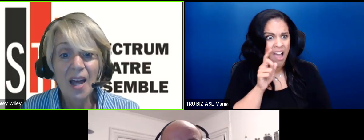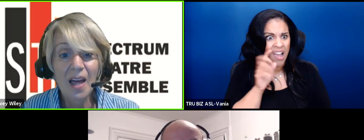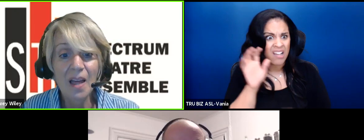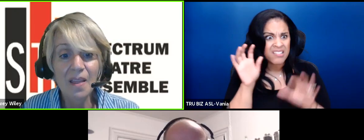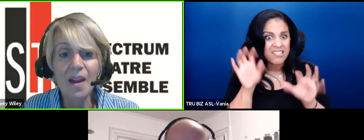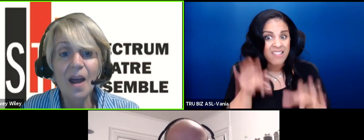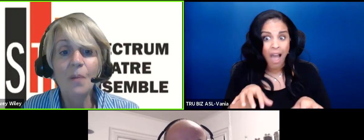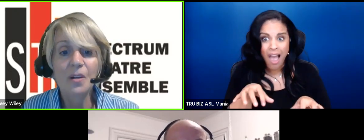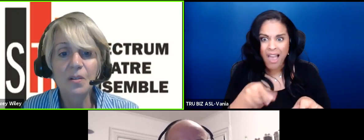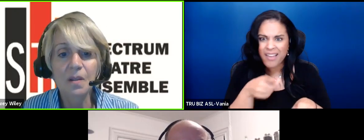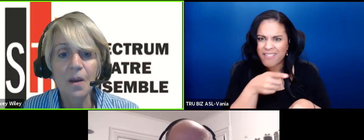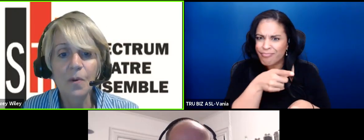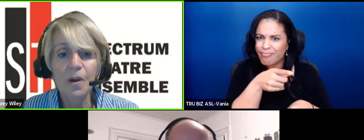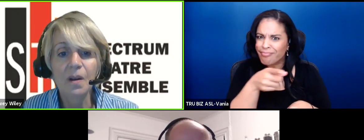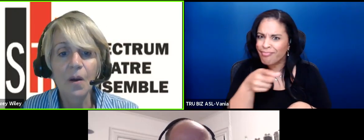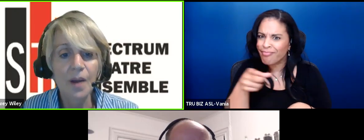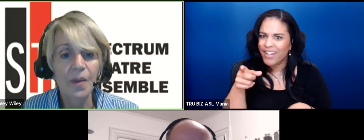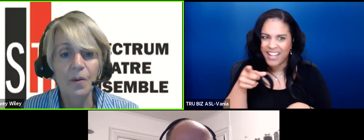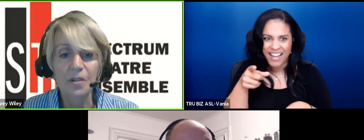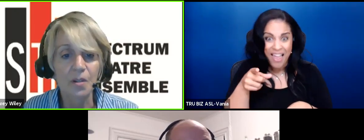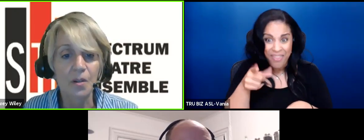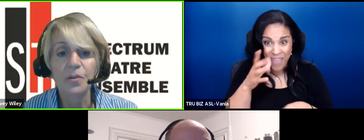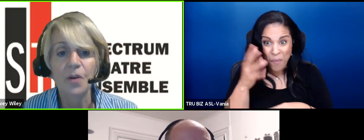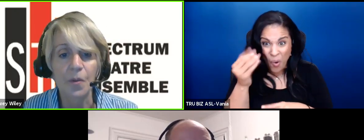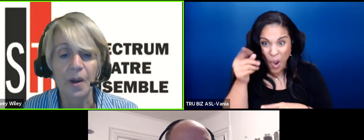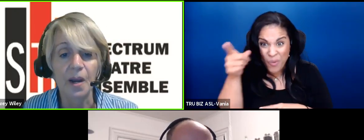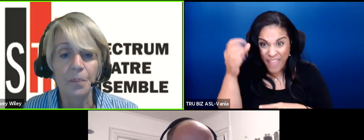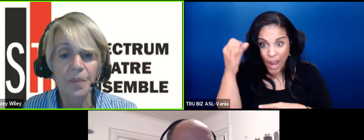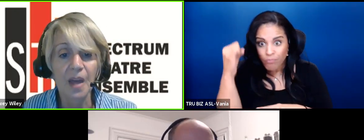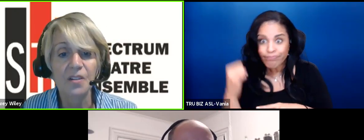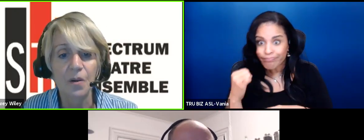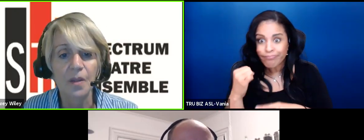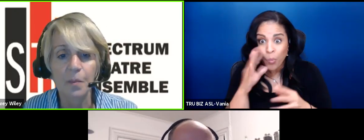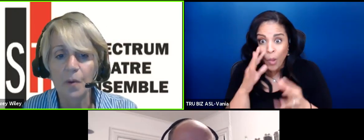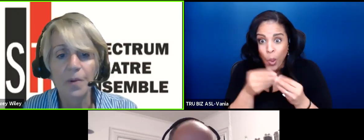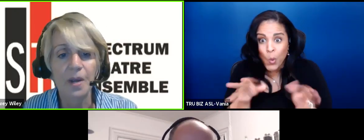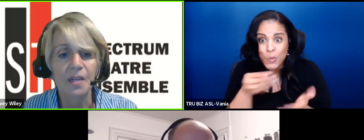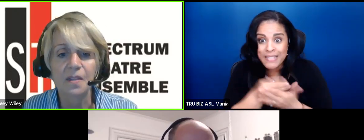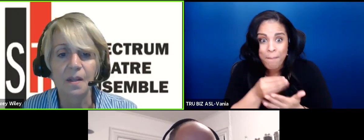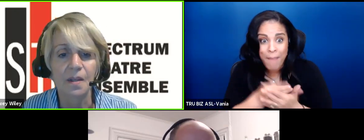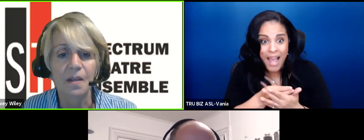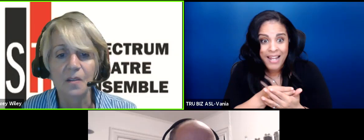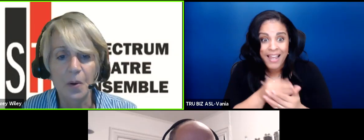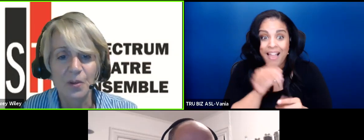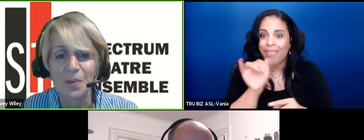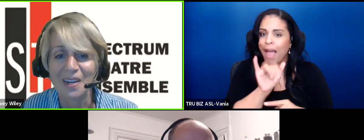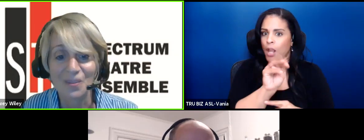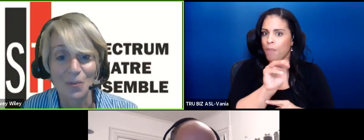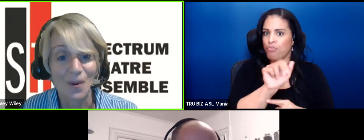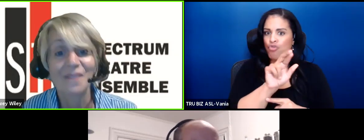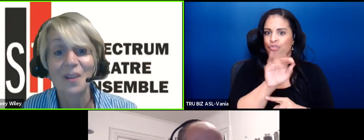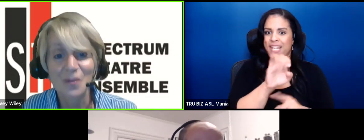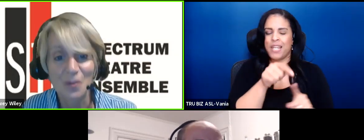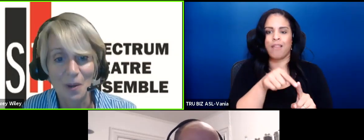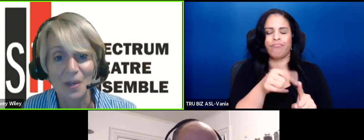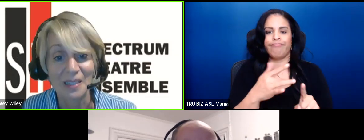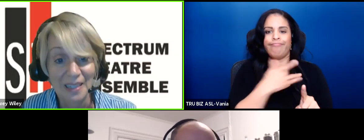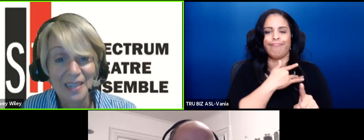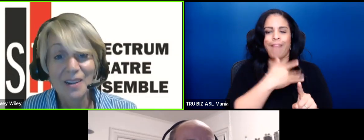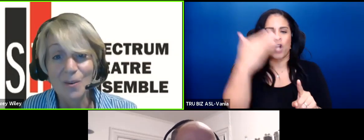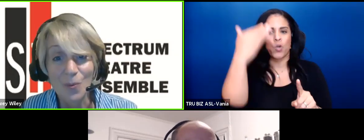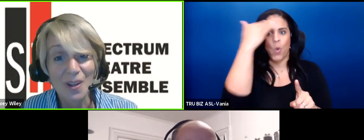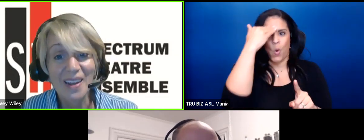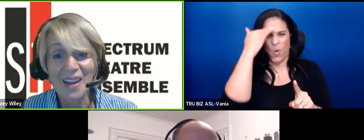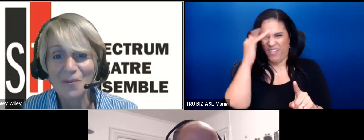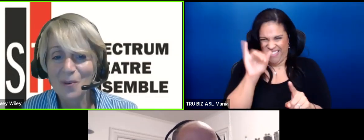at how much they were going to go down there and just lose all their money and so like Marie instantly spoke to me as one of those women